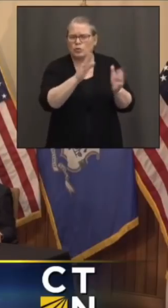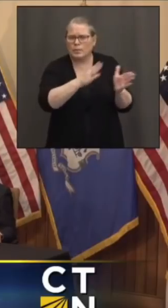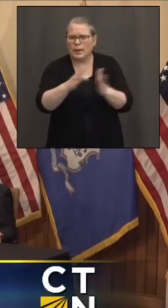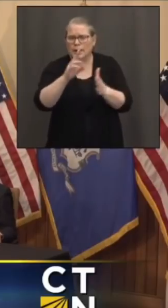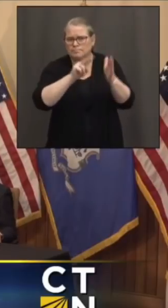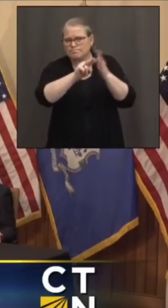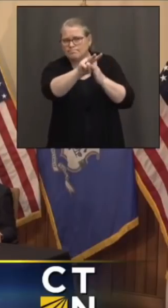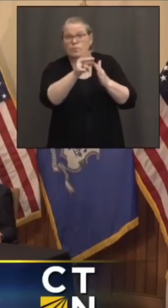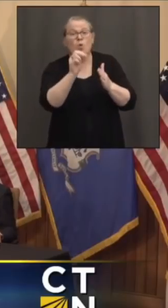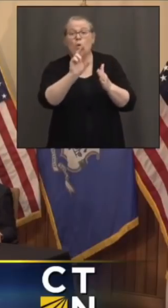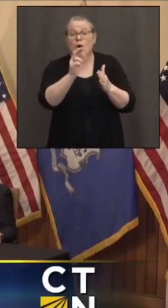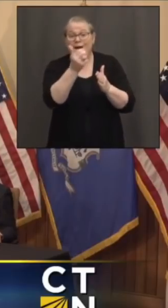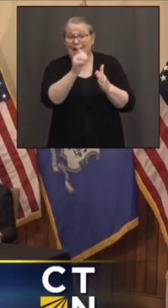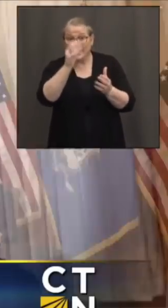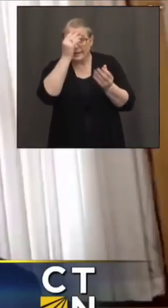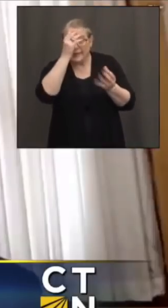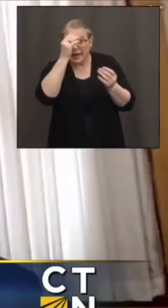Sure.